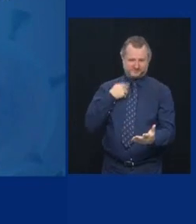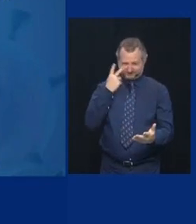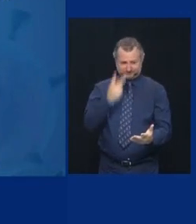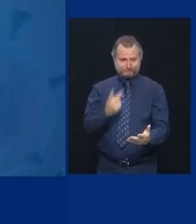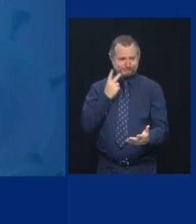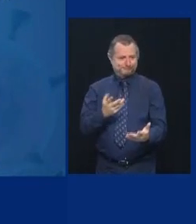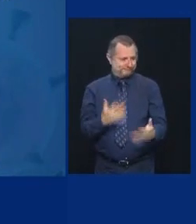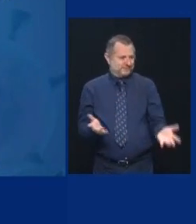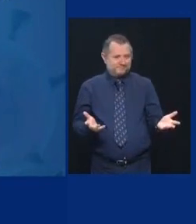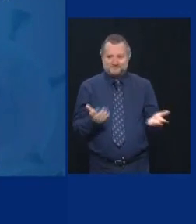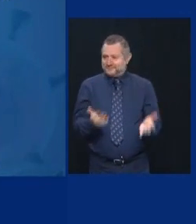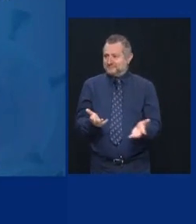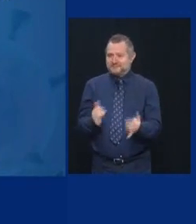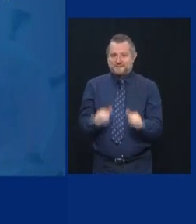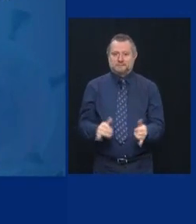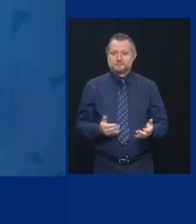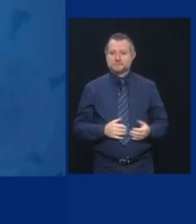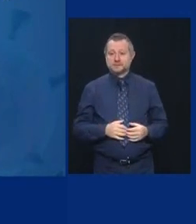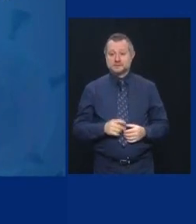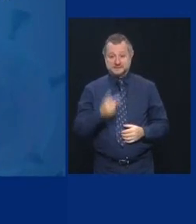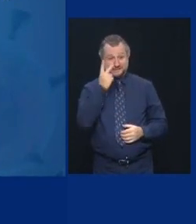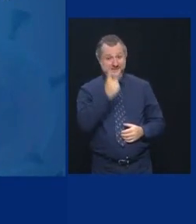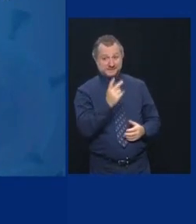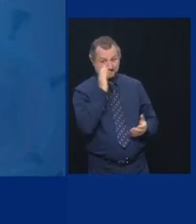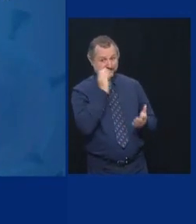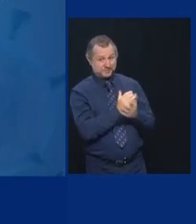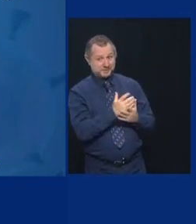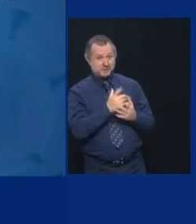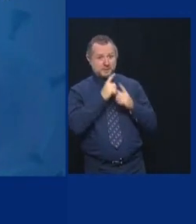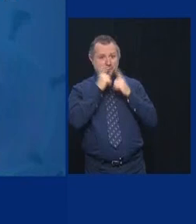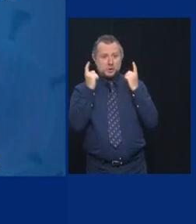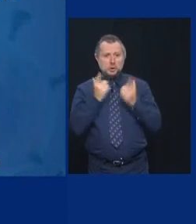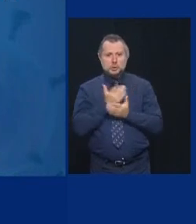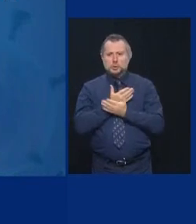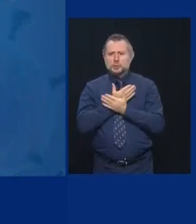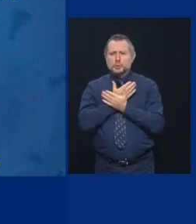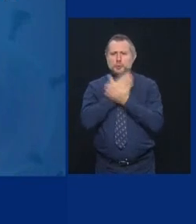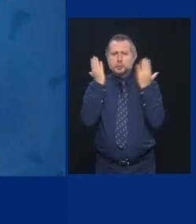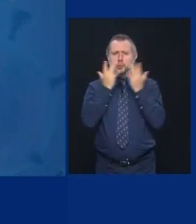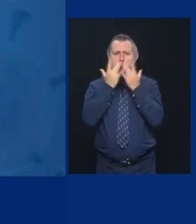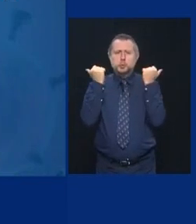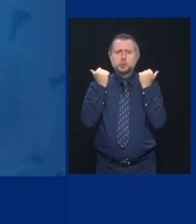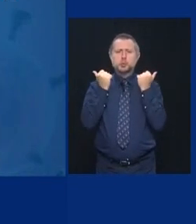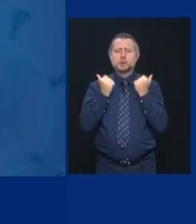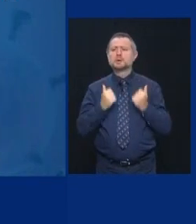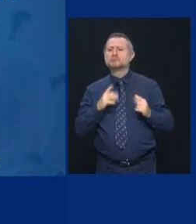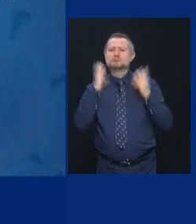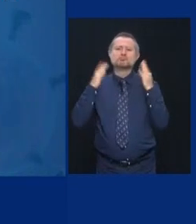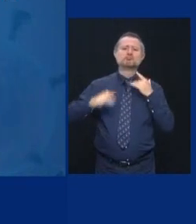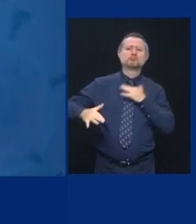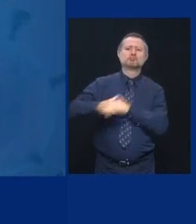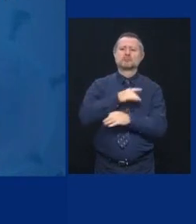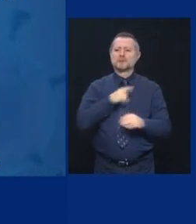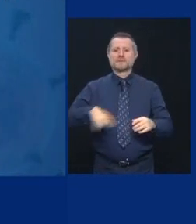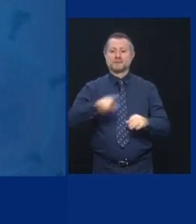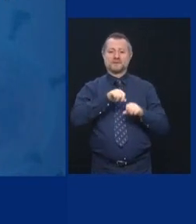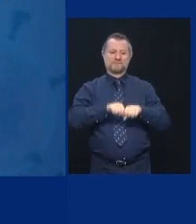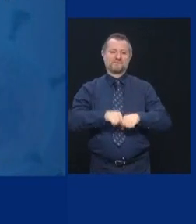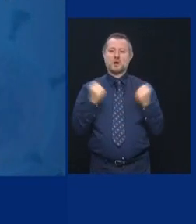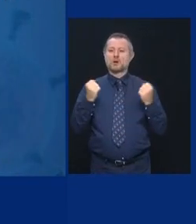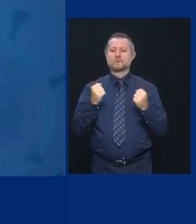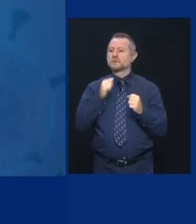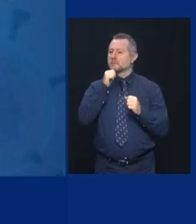You don't see masks and you see clear violation of social distancing.